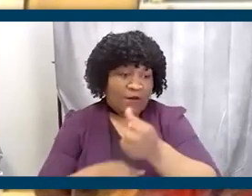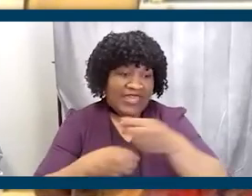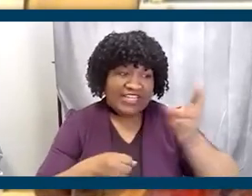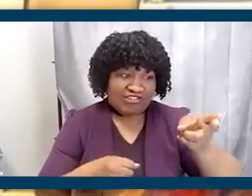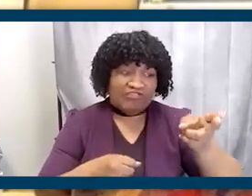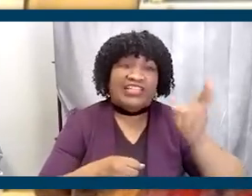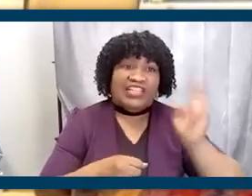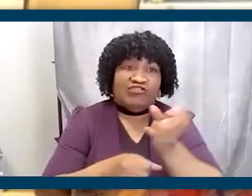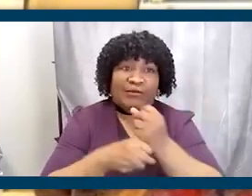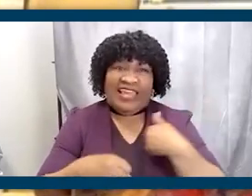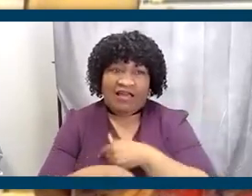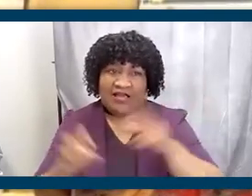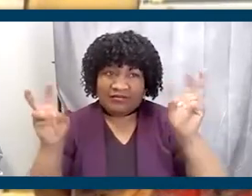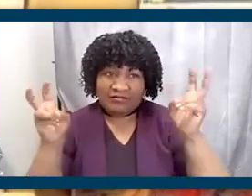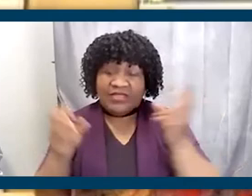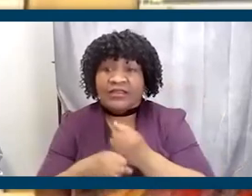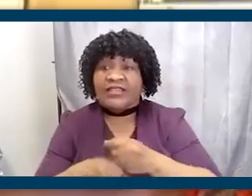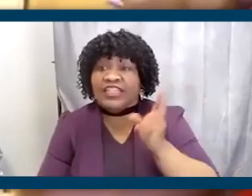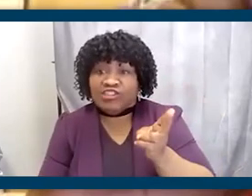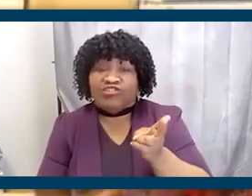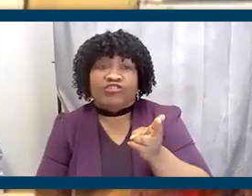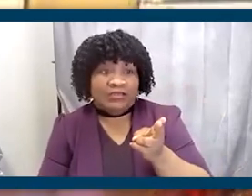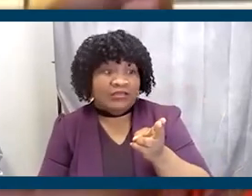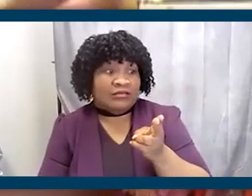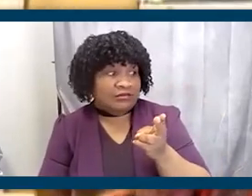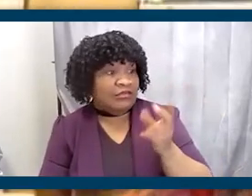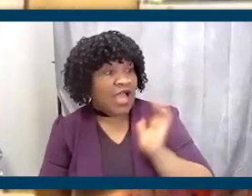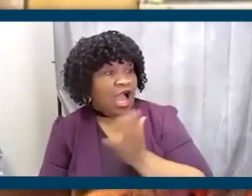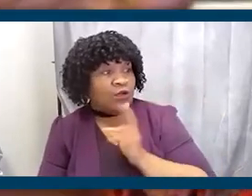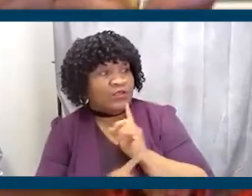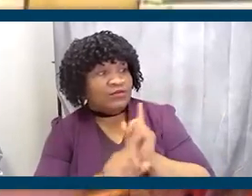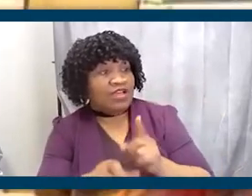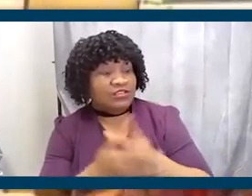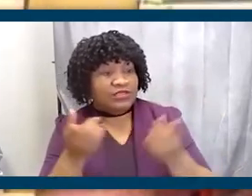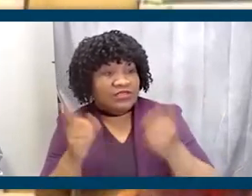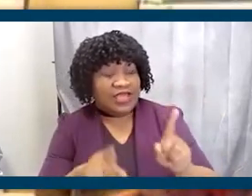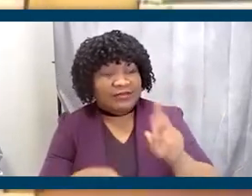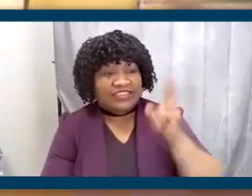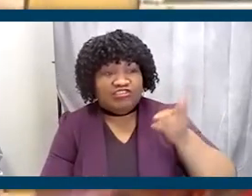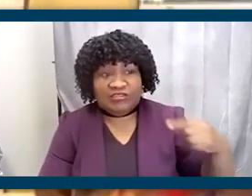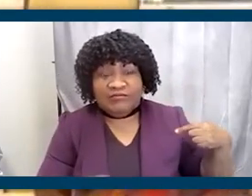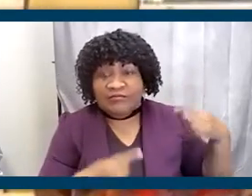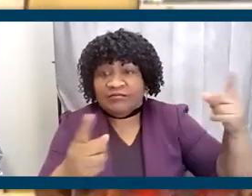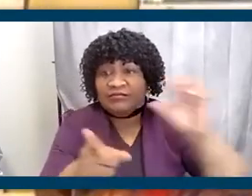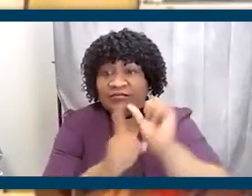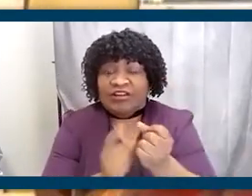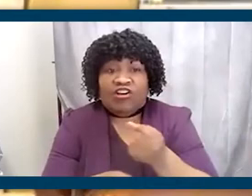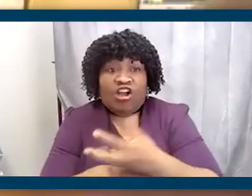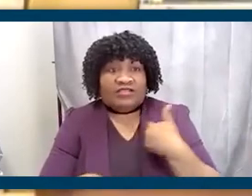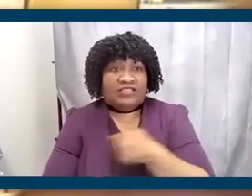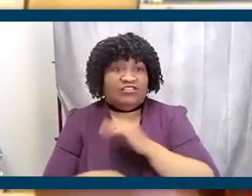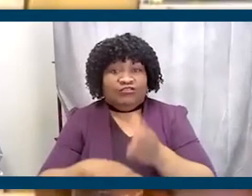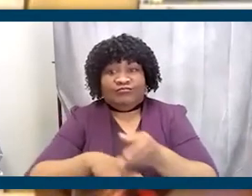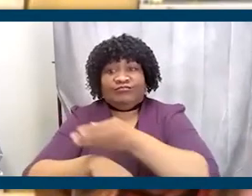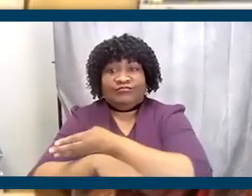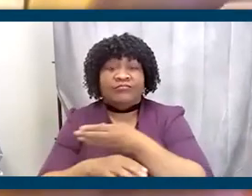And that is true. History makes us. Our response to the historical or the situation we're in will make us. He didn't,